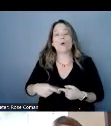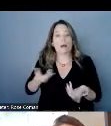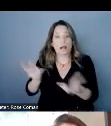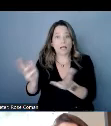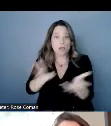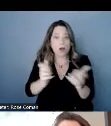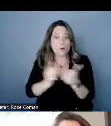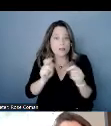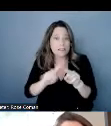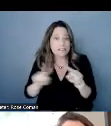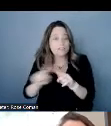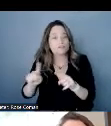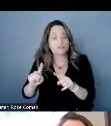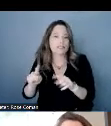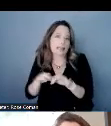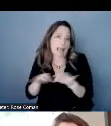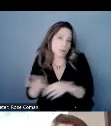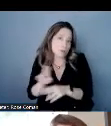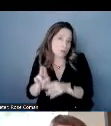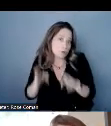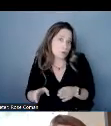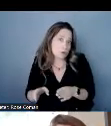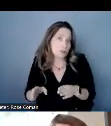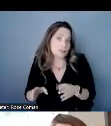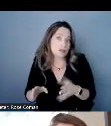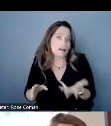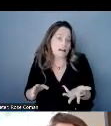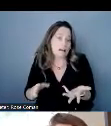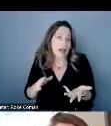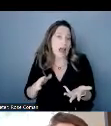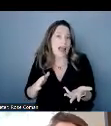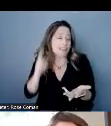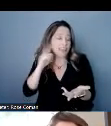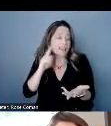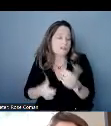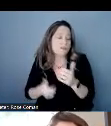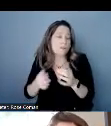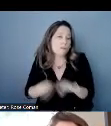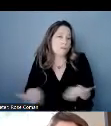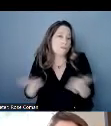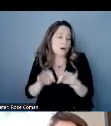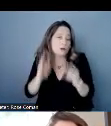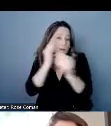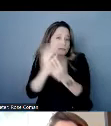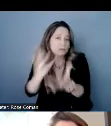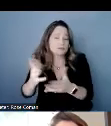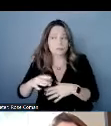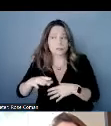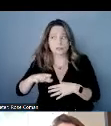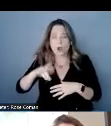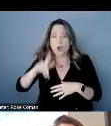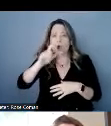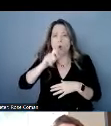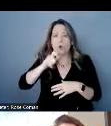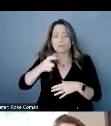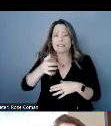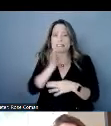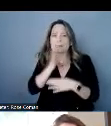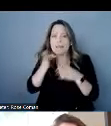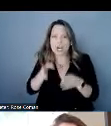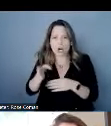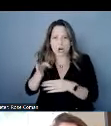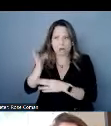the the first consideration is who is the speaker do you know who the speaker is going into this um